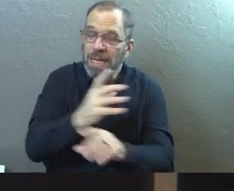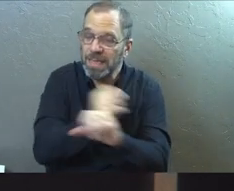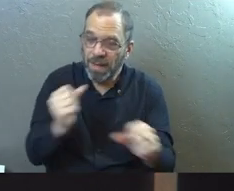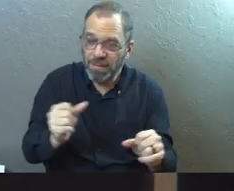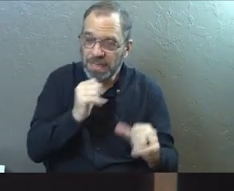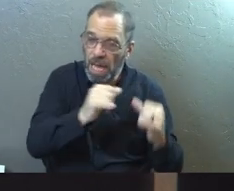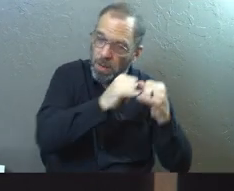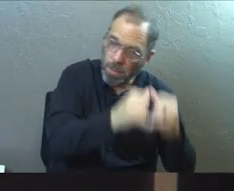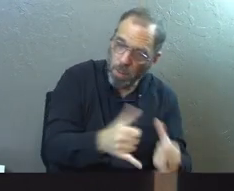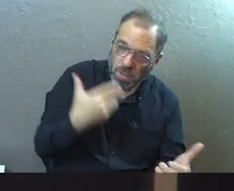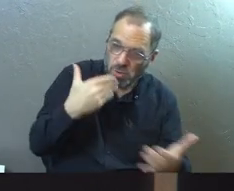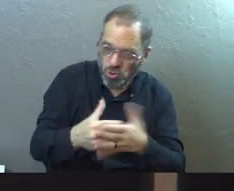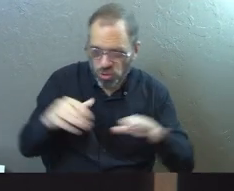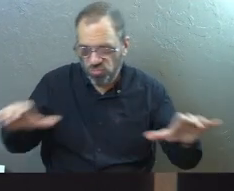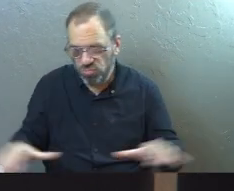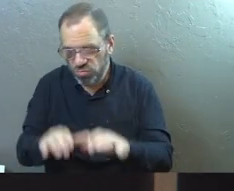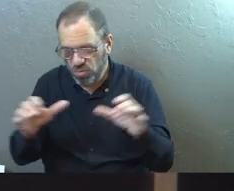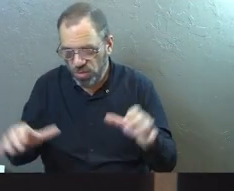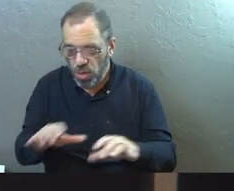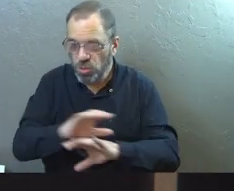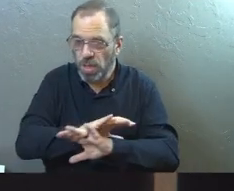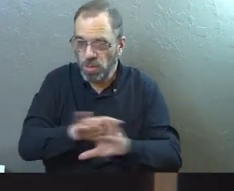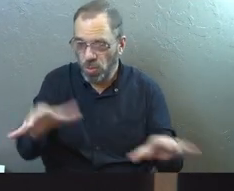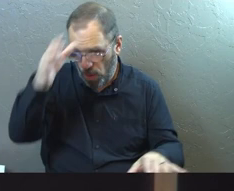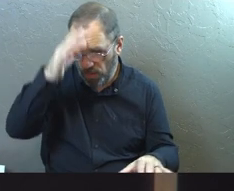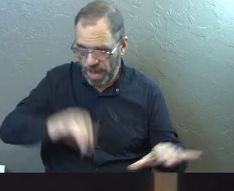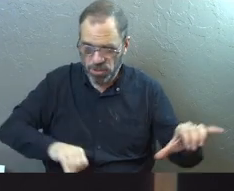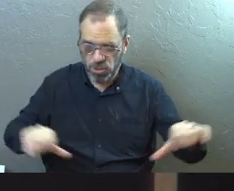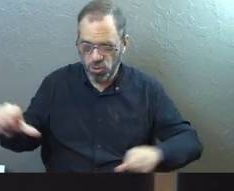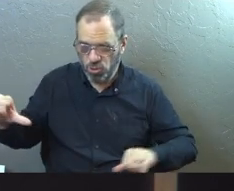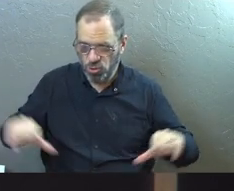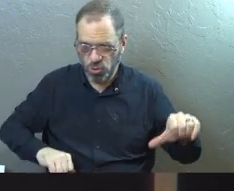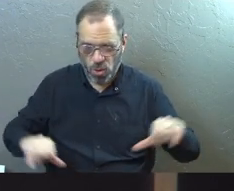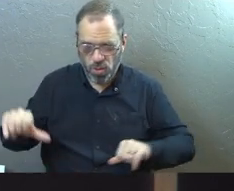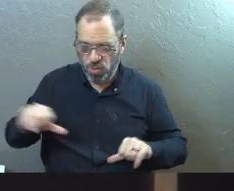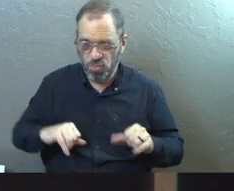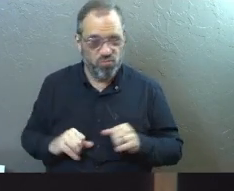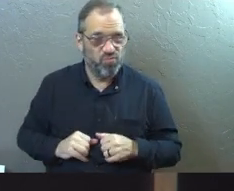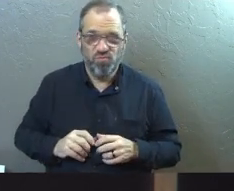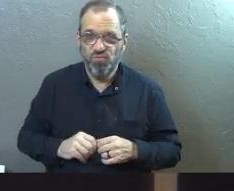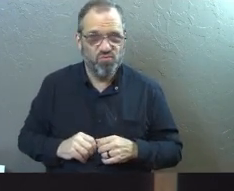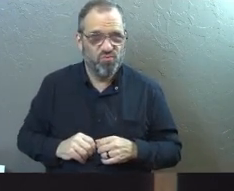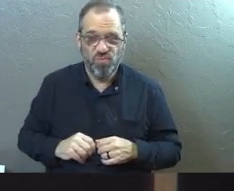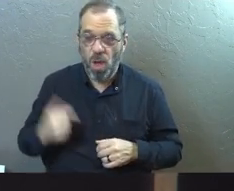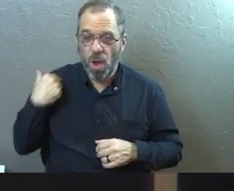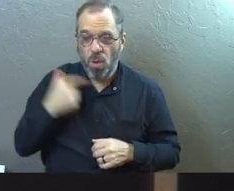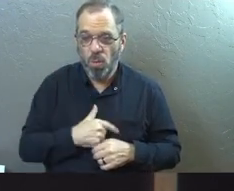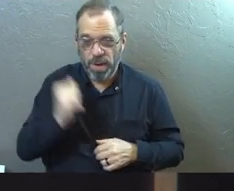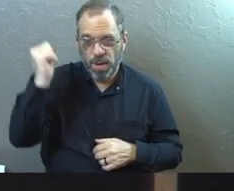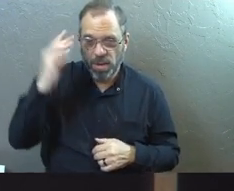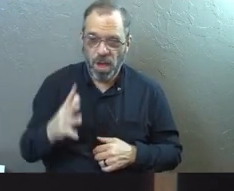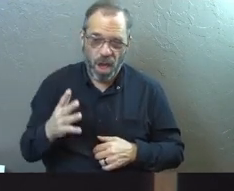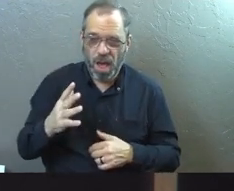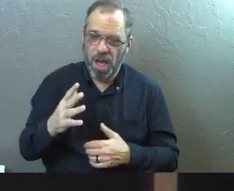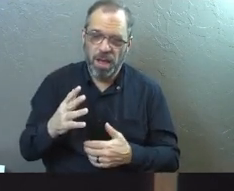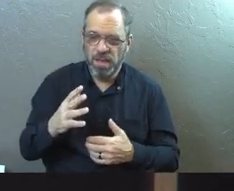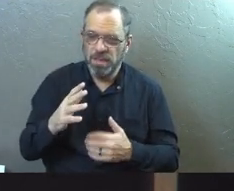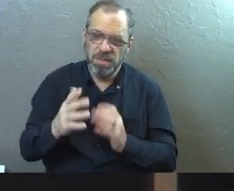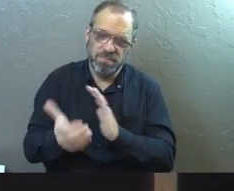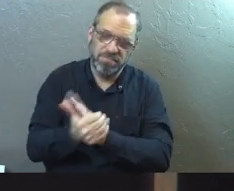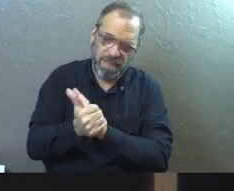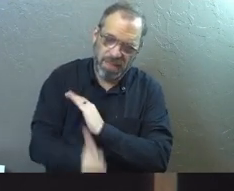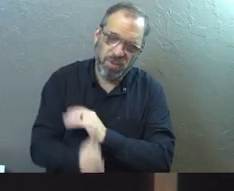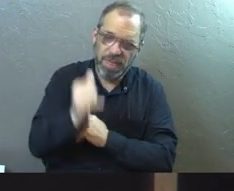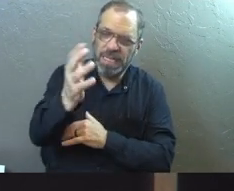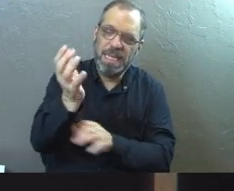Salvation is not a reward for the good things that we have done, so none of us can boast about it. For we are God's masterpiece. He